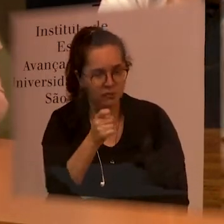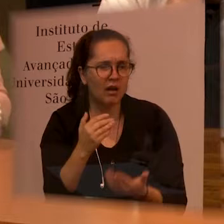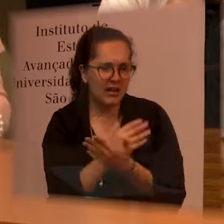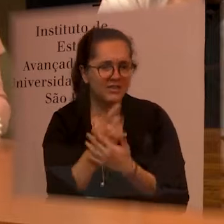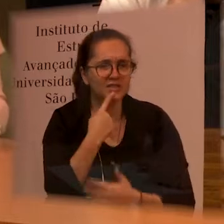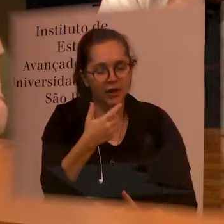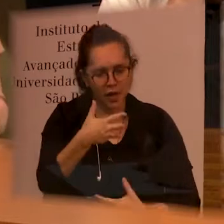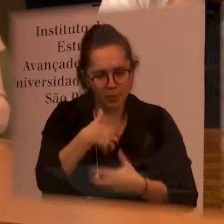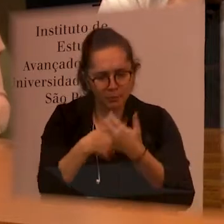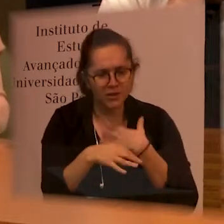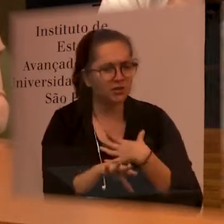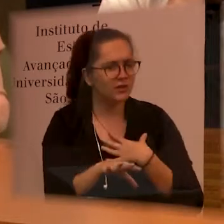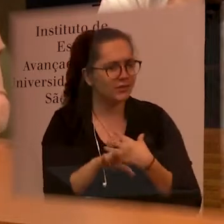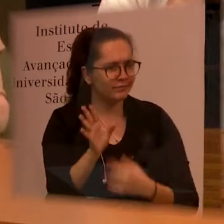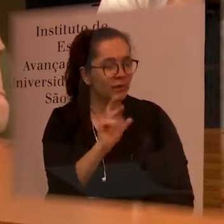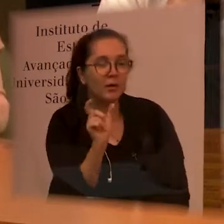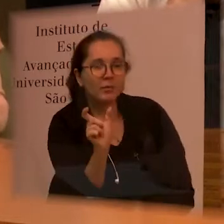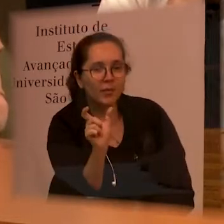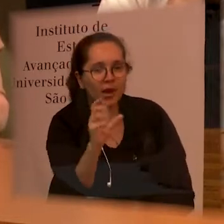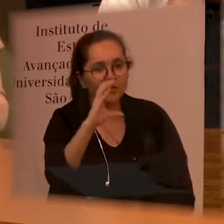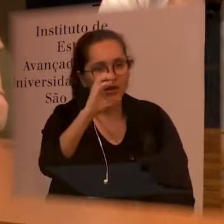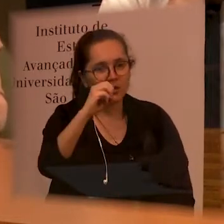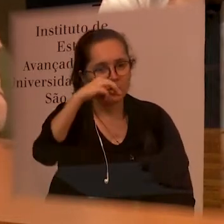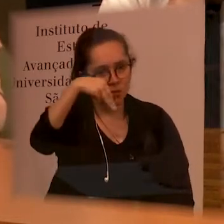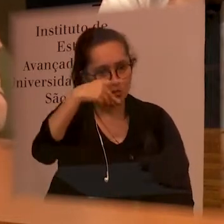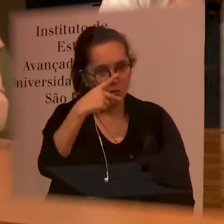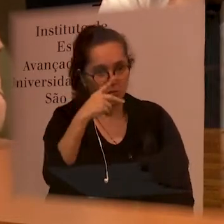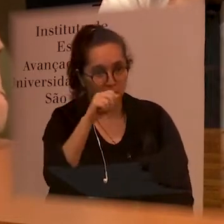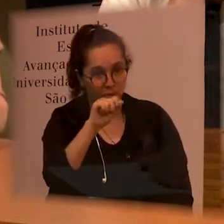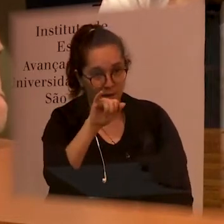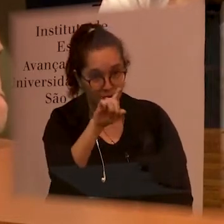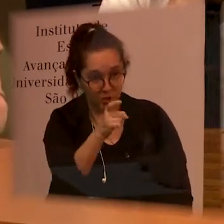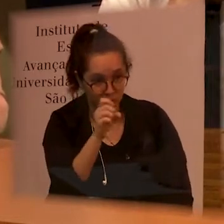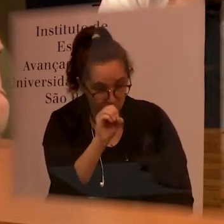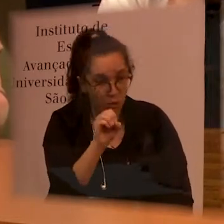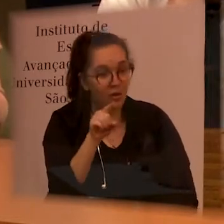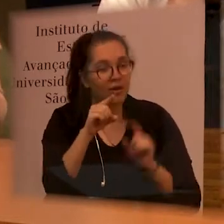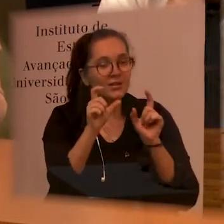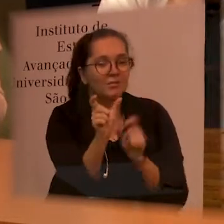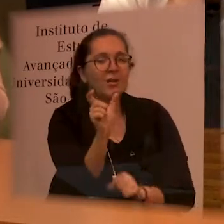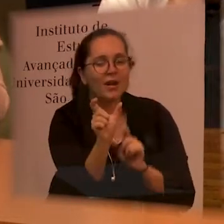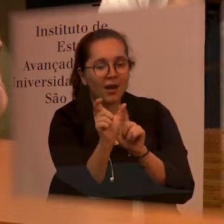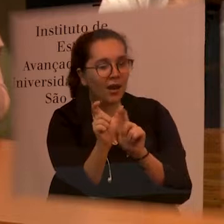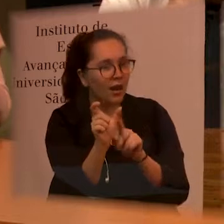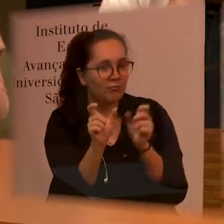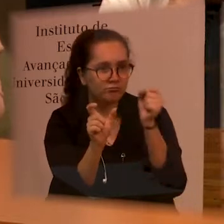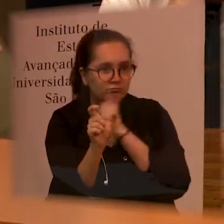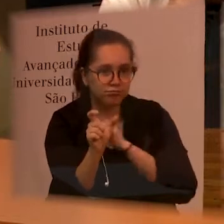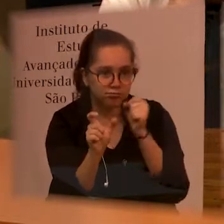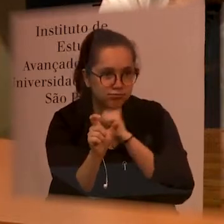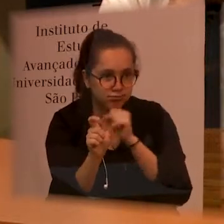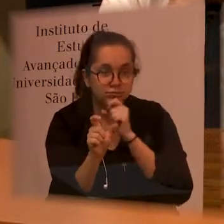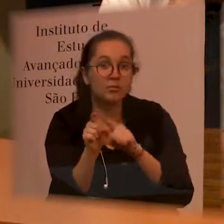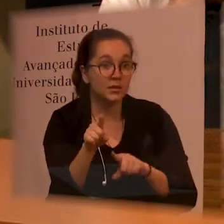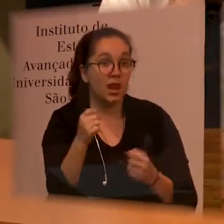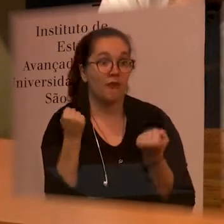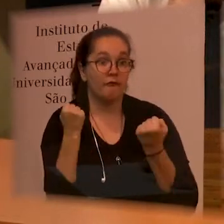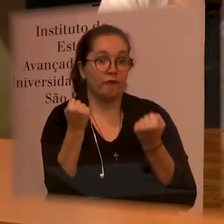empathy and rights but compassion is an older term and perhaps more strengthened